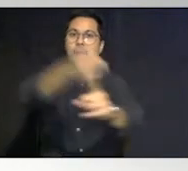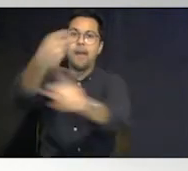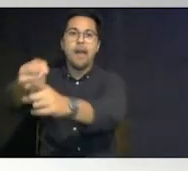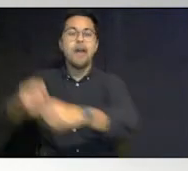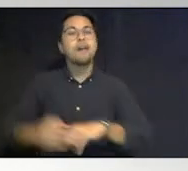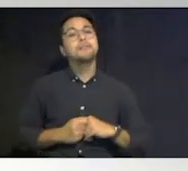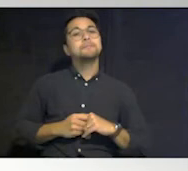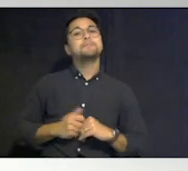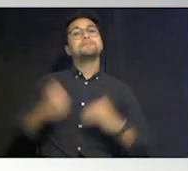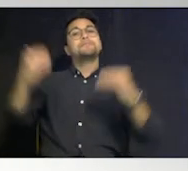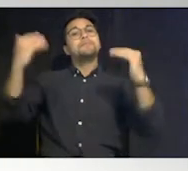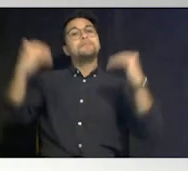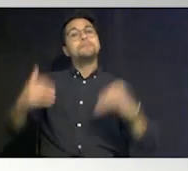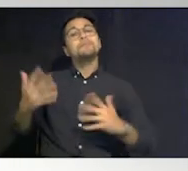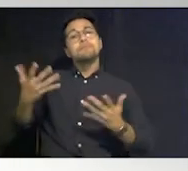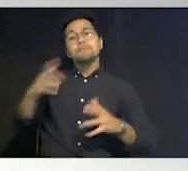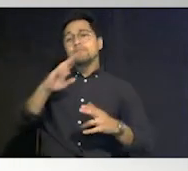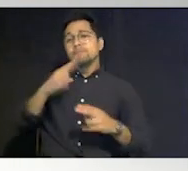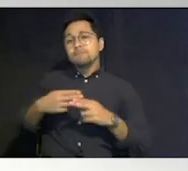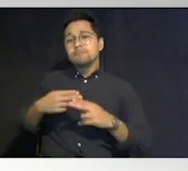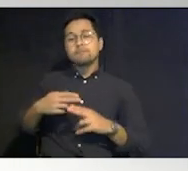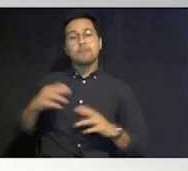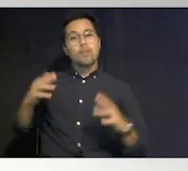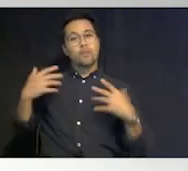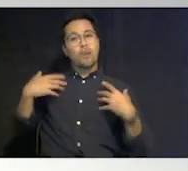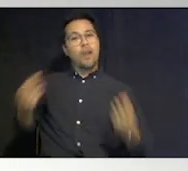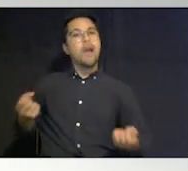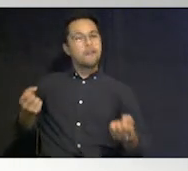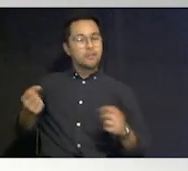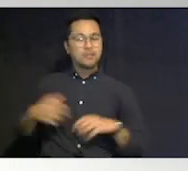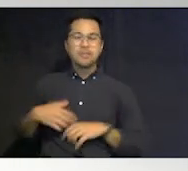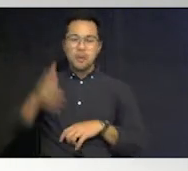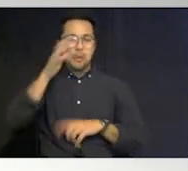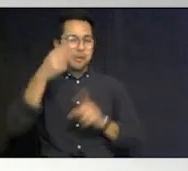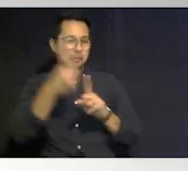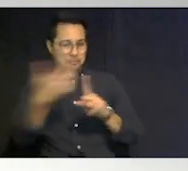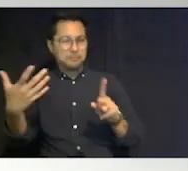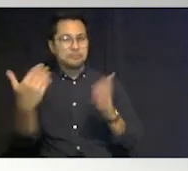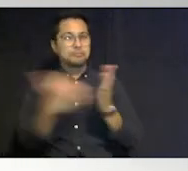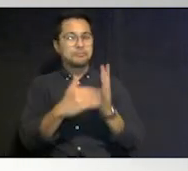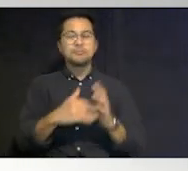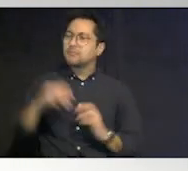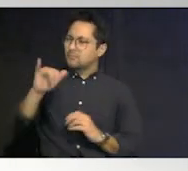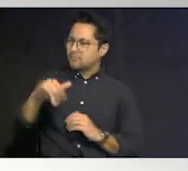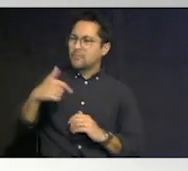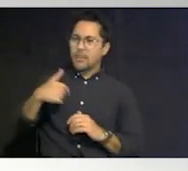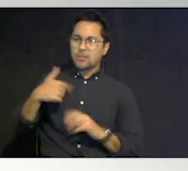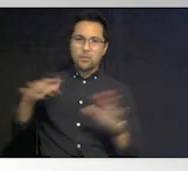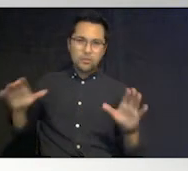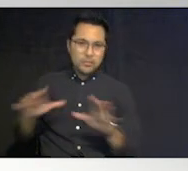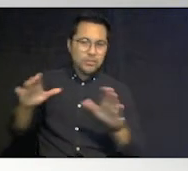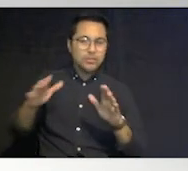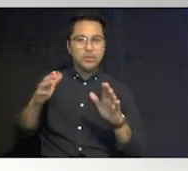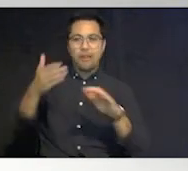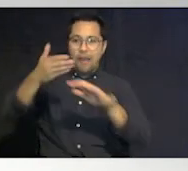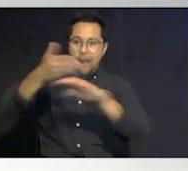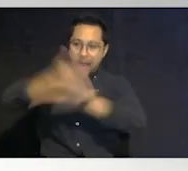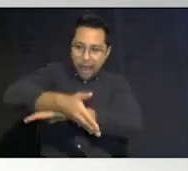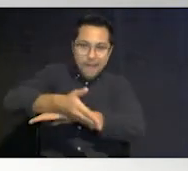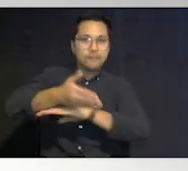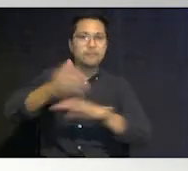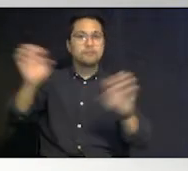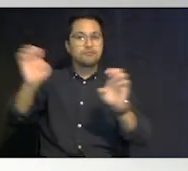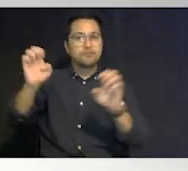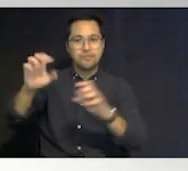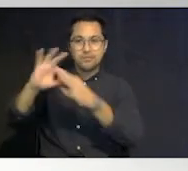and then we talked about recovery earlier but a little bit more because this is where we're spending all of our time after an emergency is is in